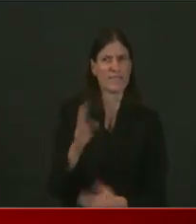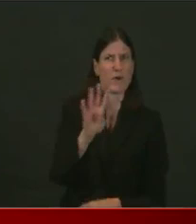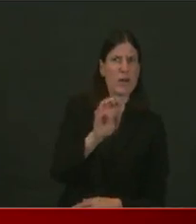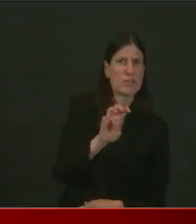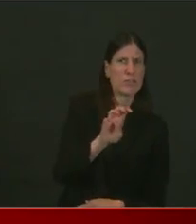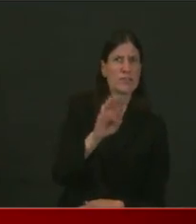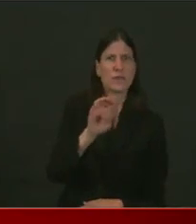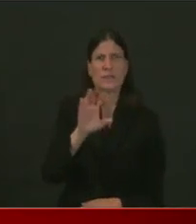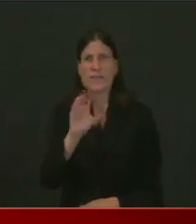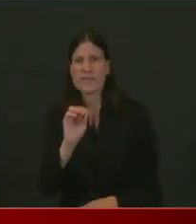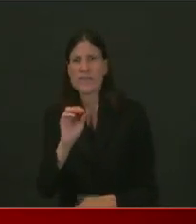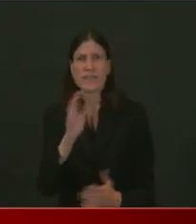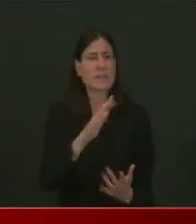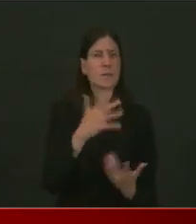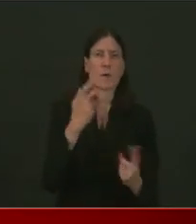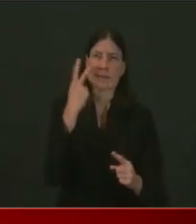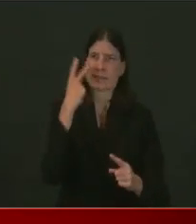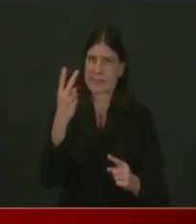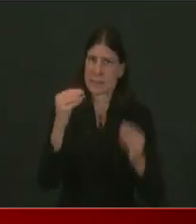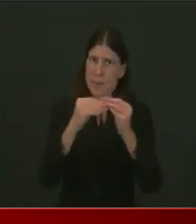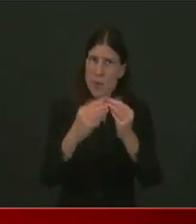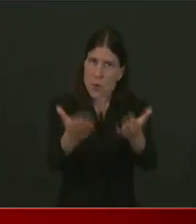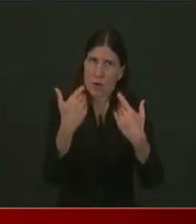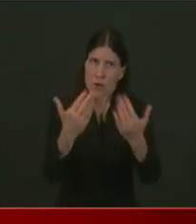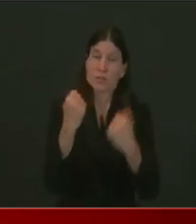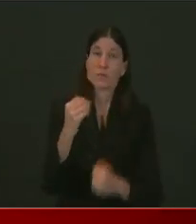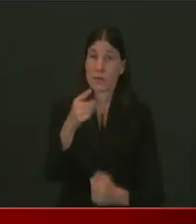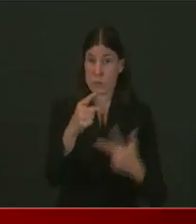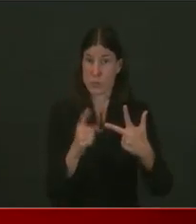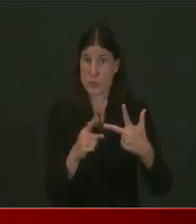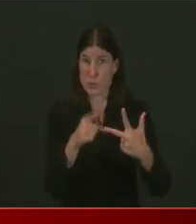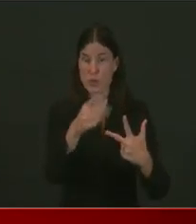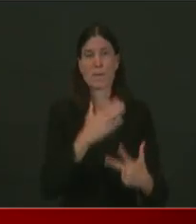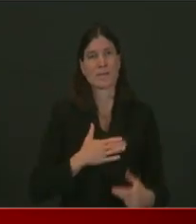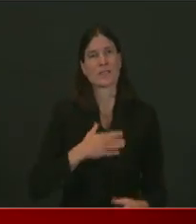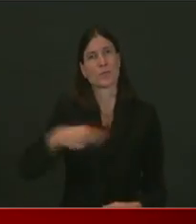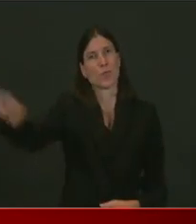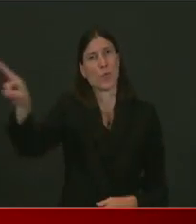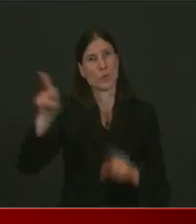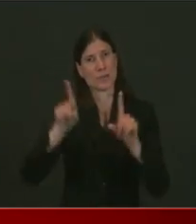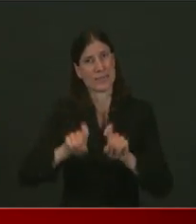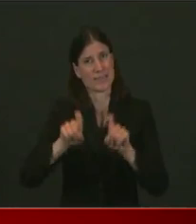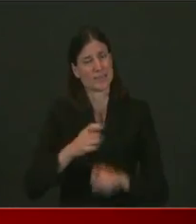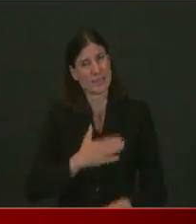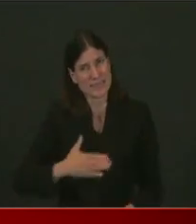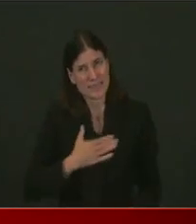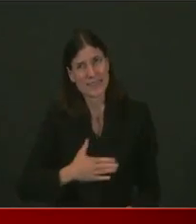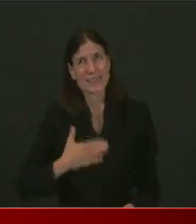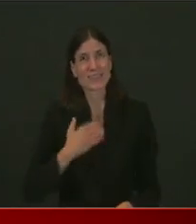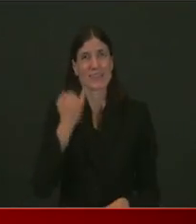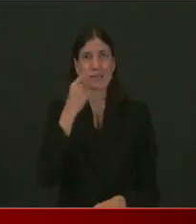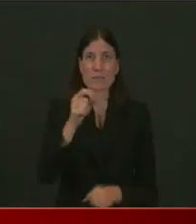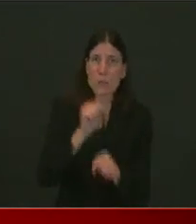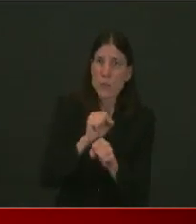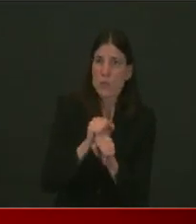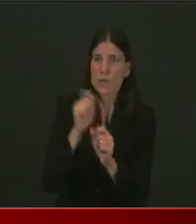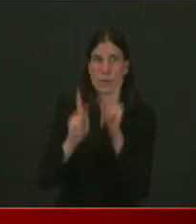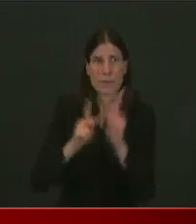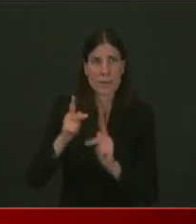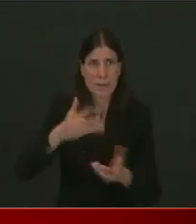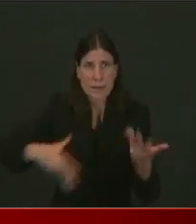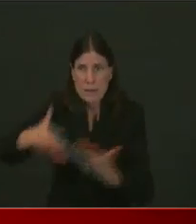good enough. I'm not satisfied with that. We have to do better. Um, so I'm asking you, please, if you are hearing me and you're a barber,